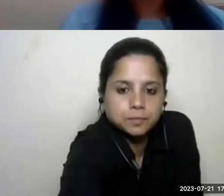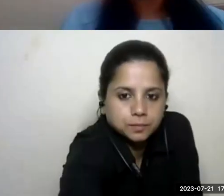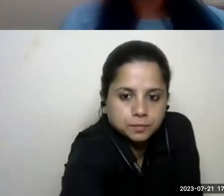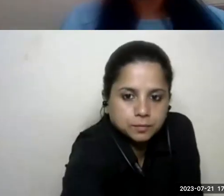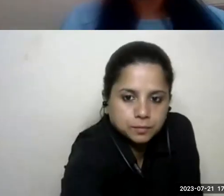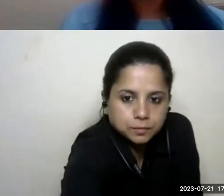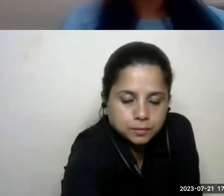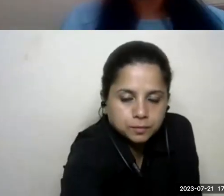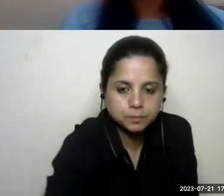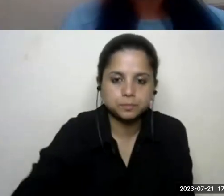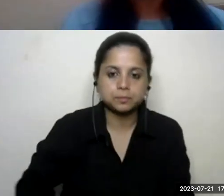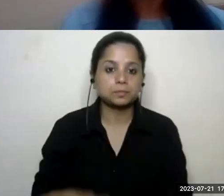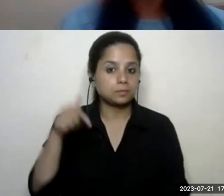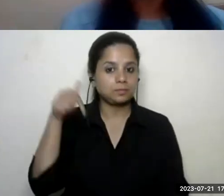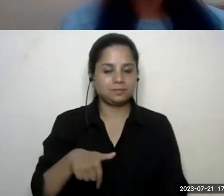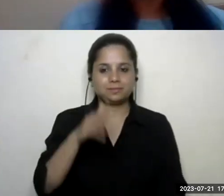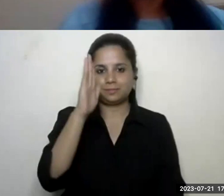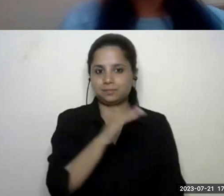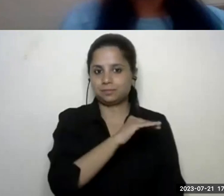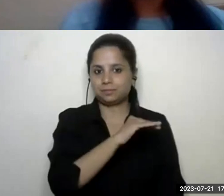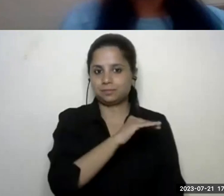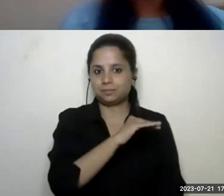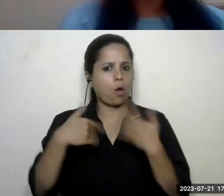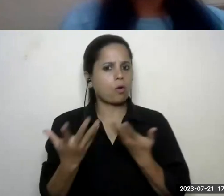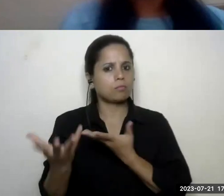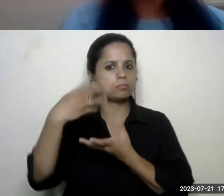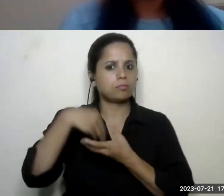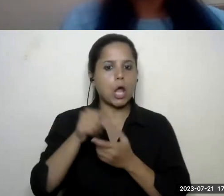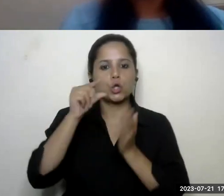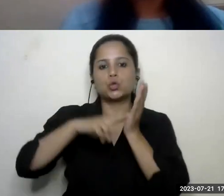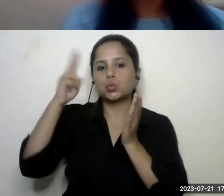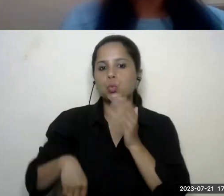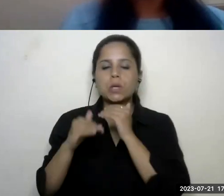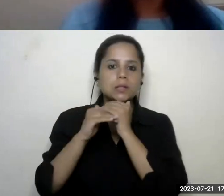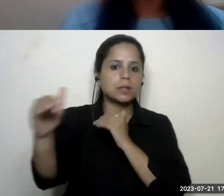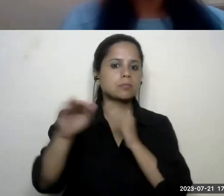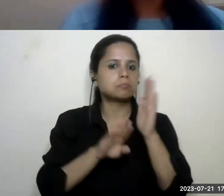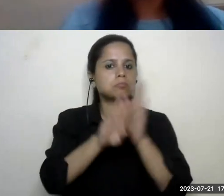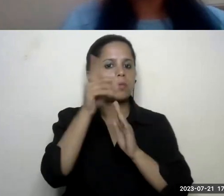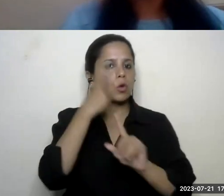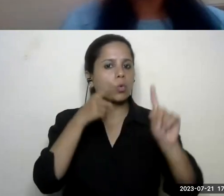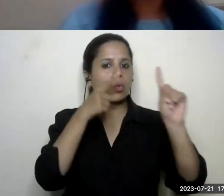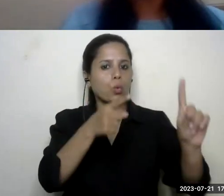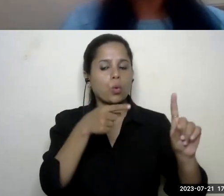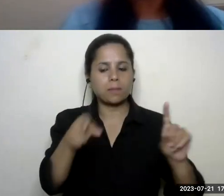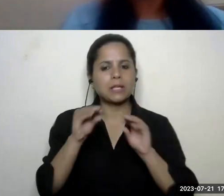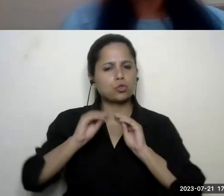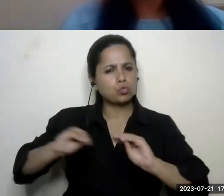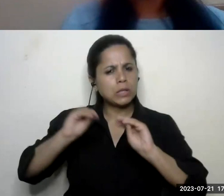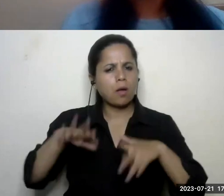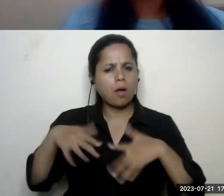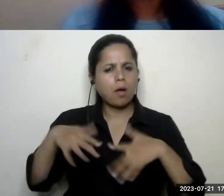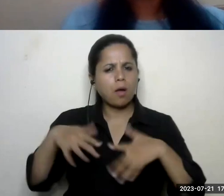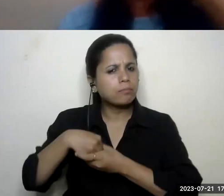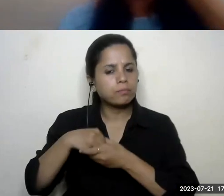in today's webinar how can i integrate the un sustainable development goals into my teachings we are